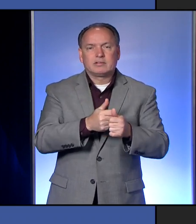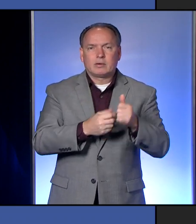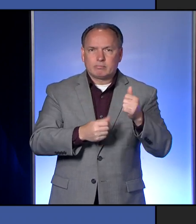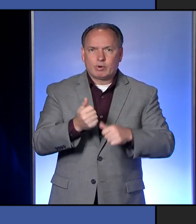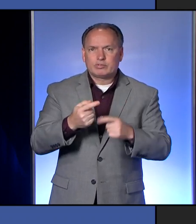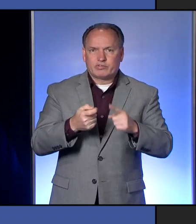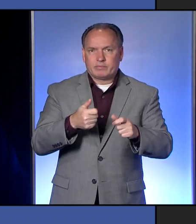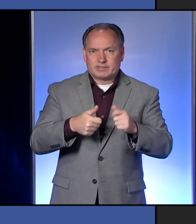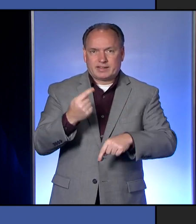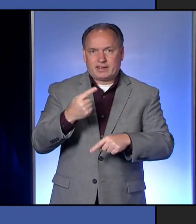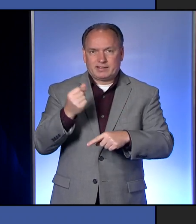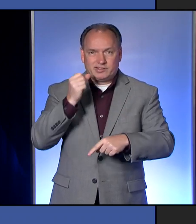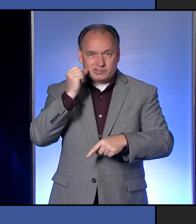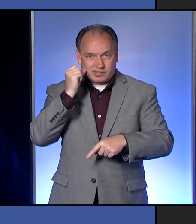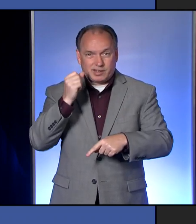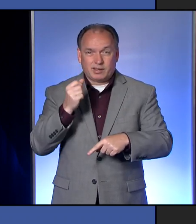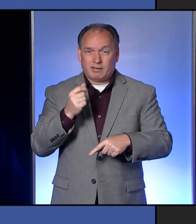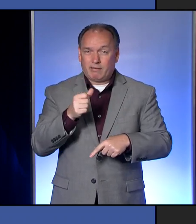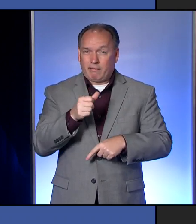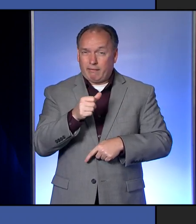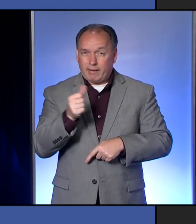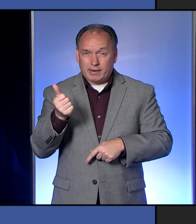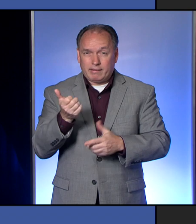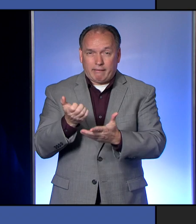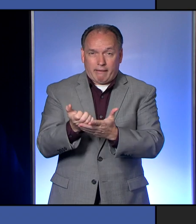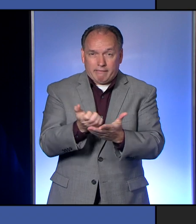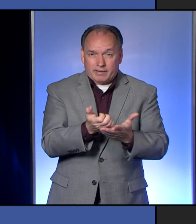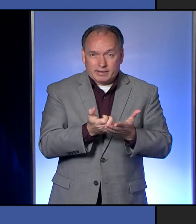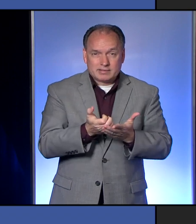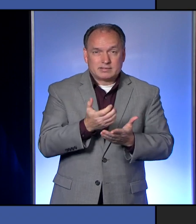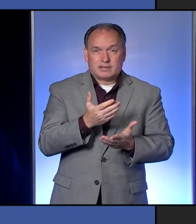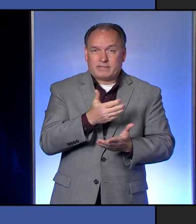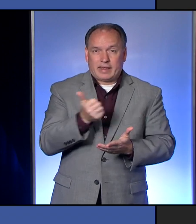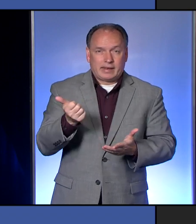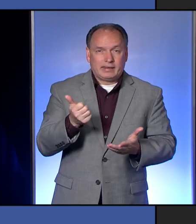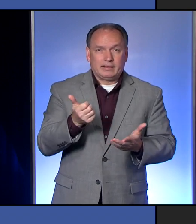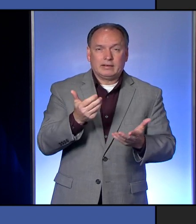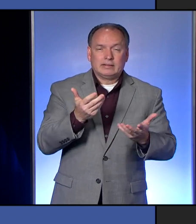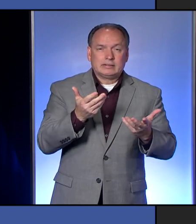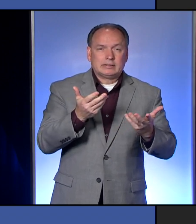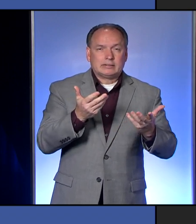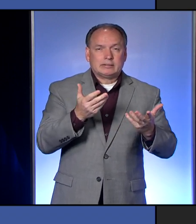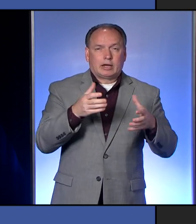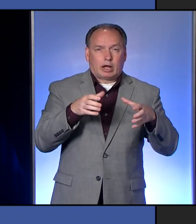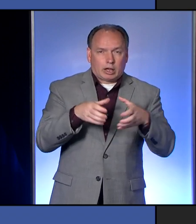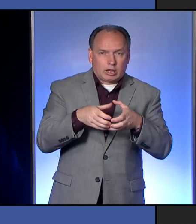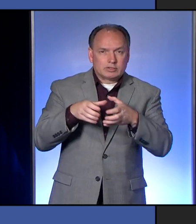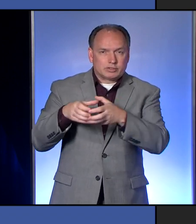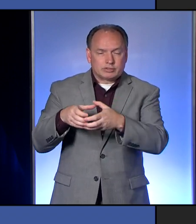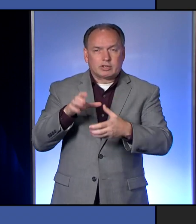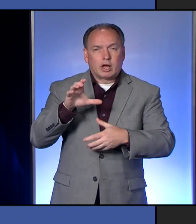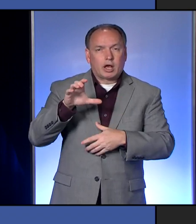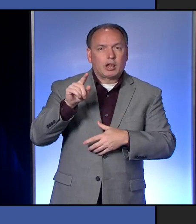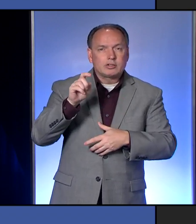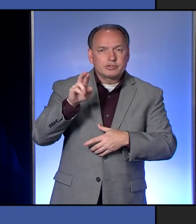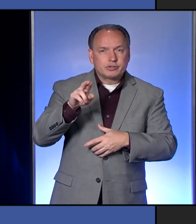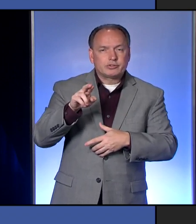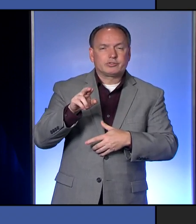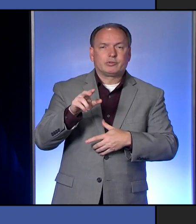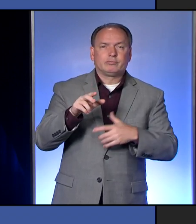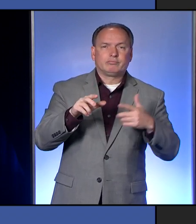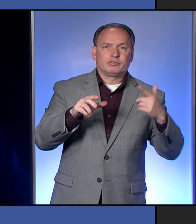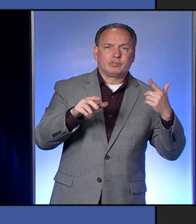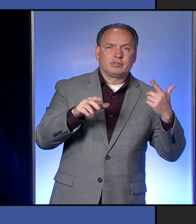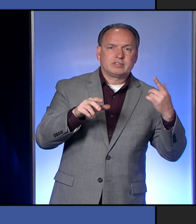and late yesterday, but is there any evidence of any clusters, any real connectivity either among the 21 today or the